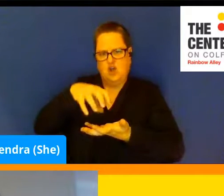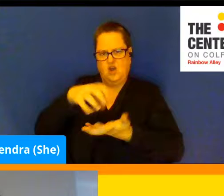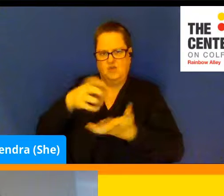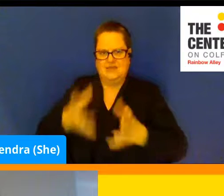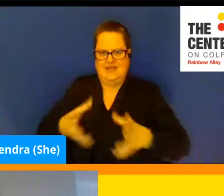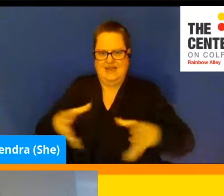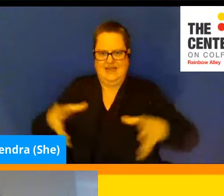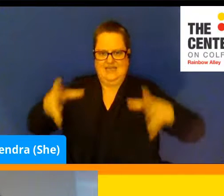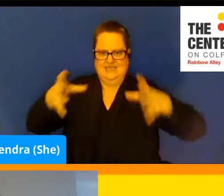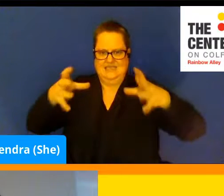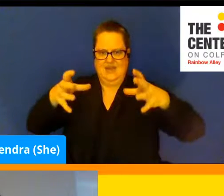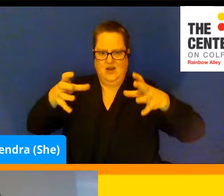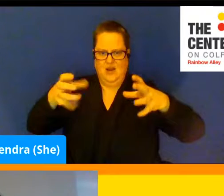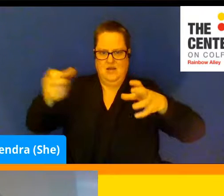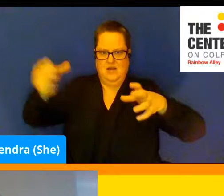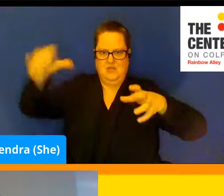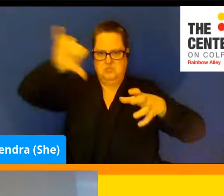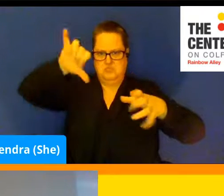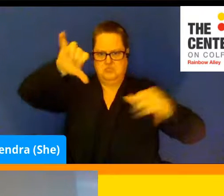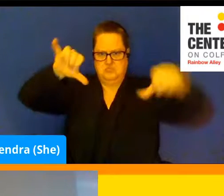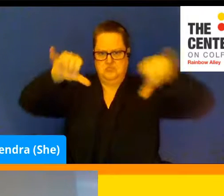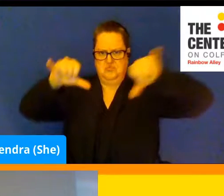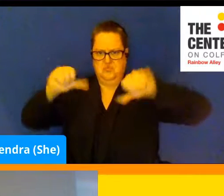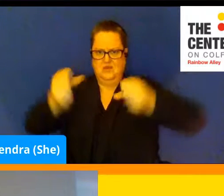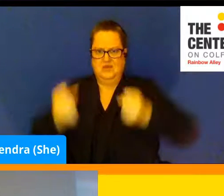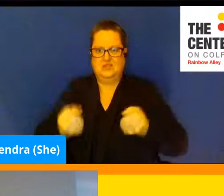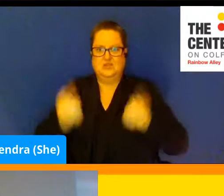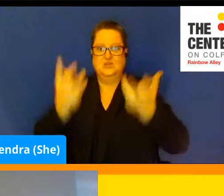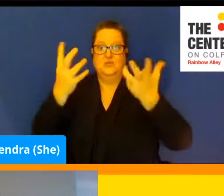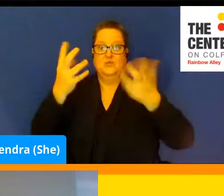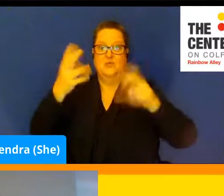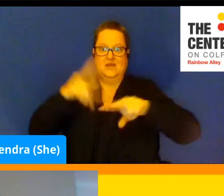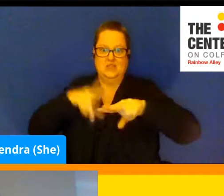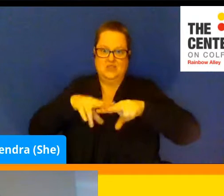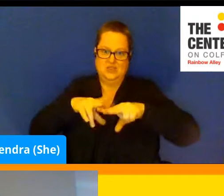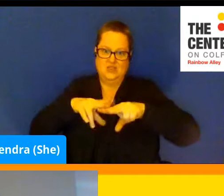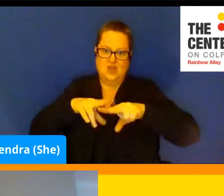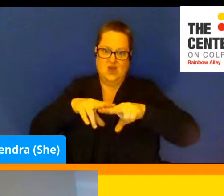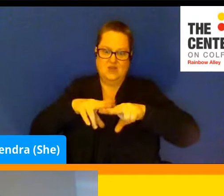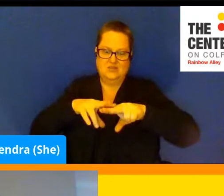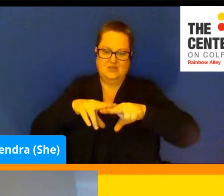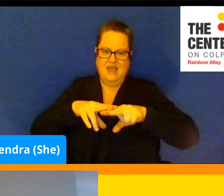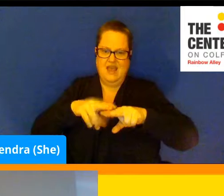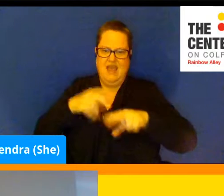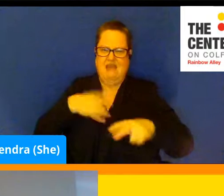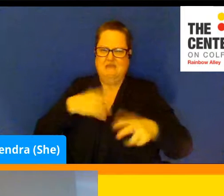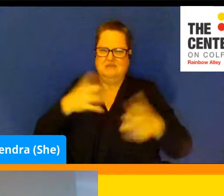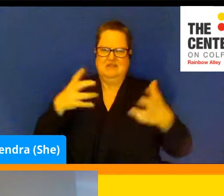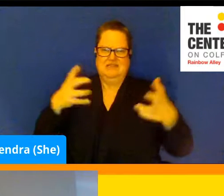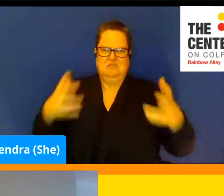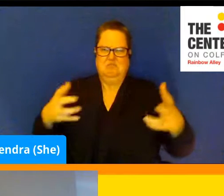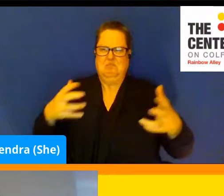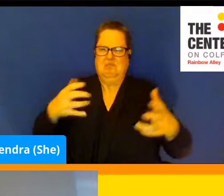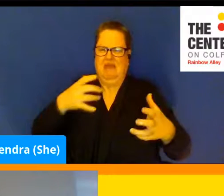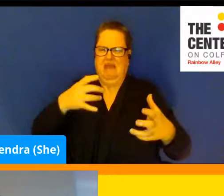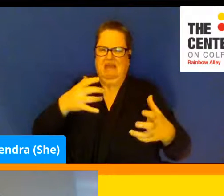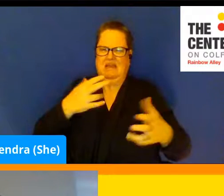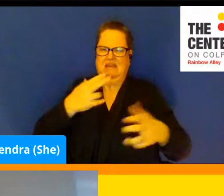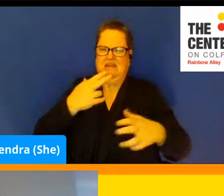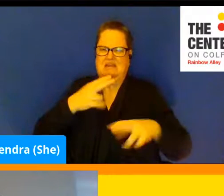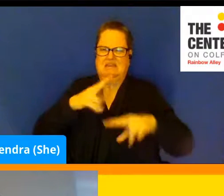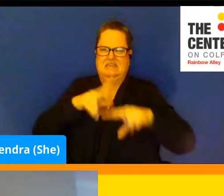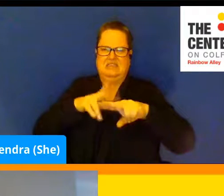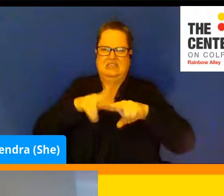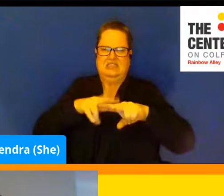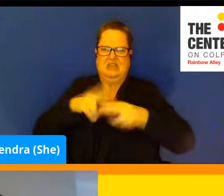in, I put in way too much salt and misread the instructions and it was just this big salty soup and it